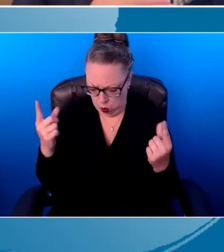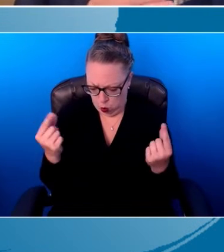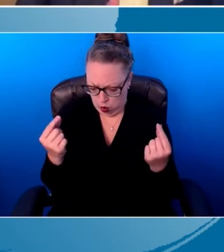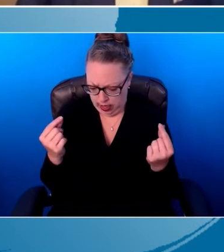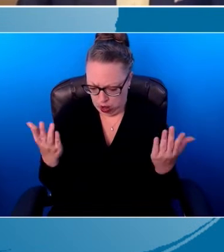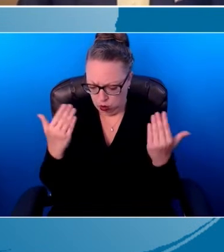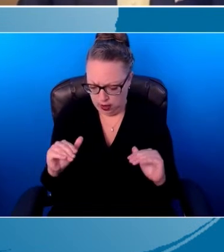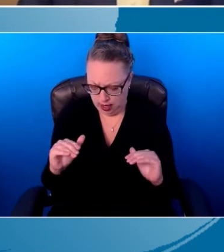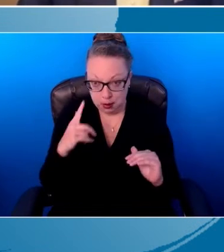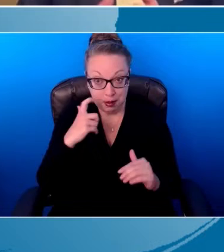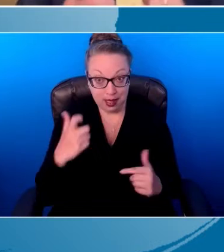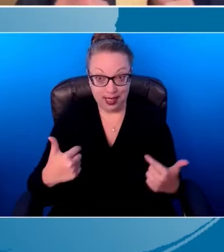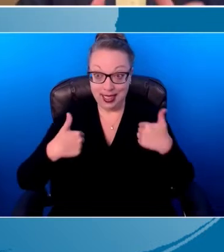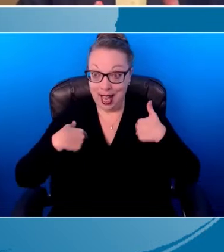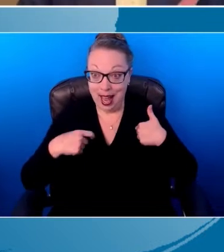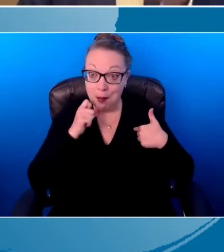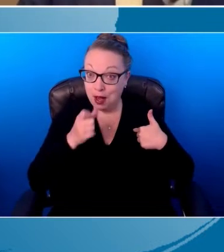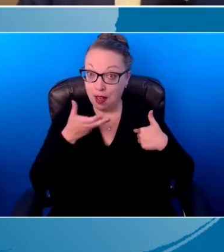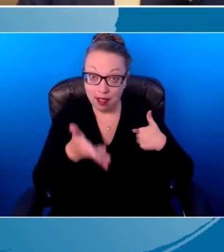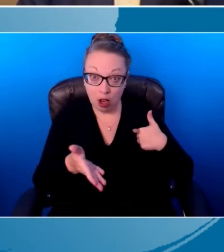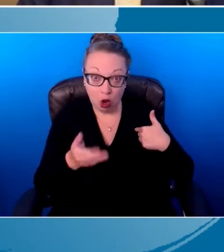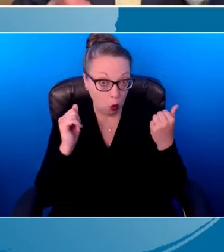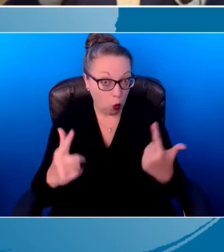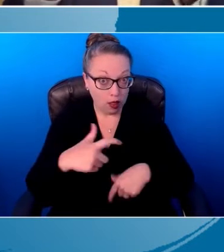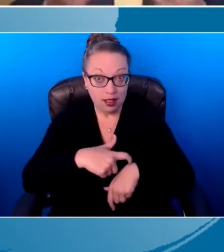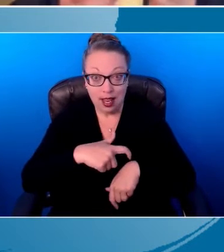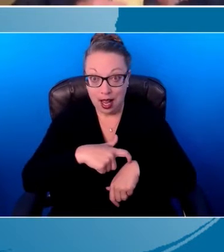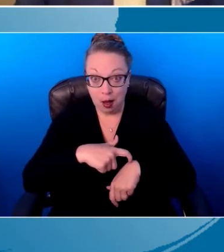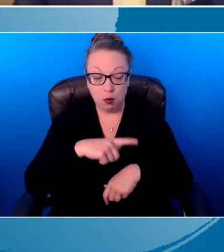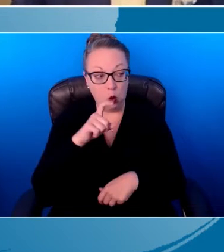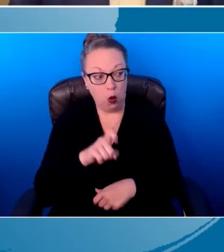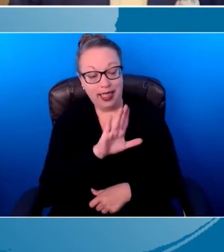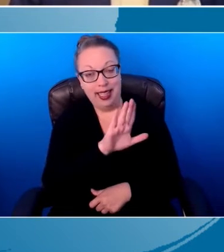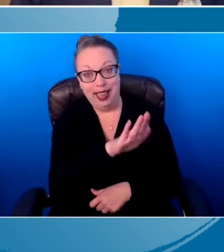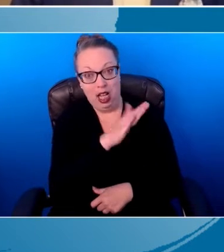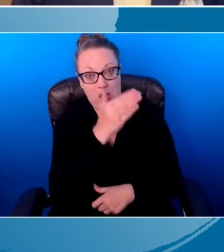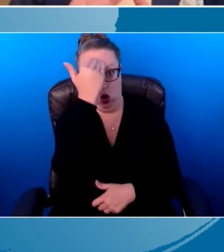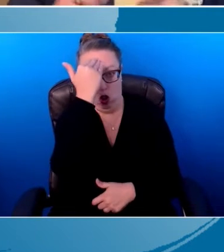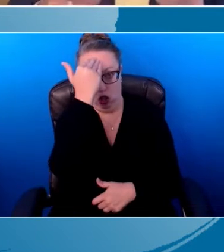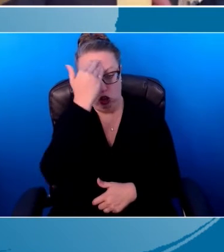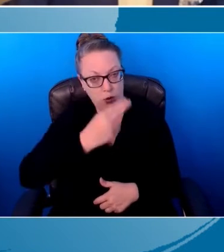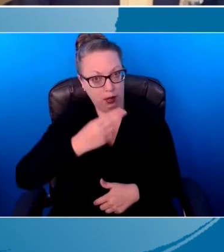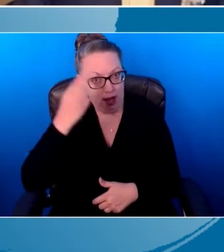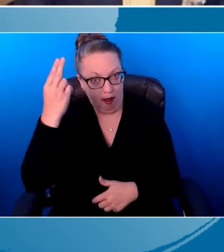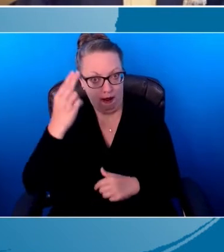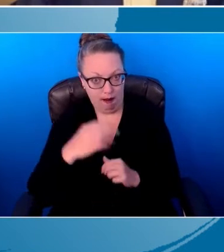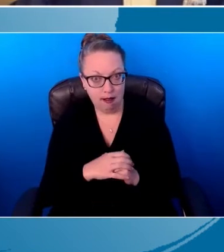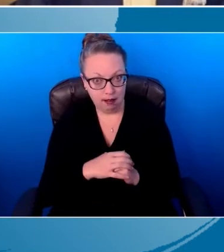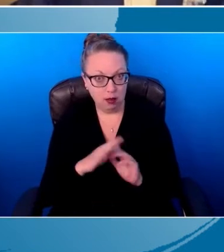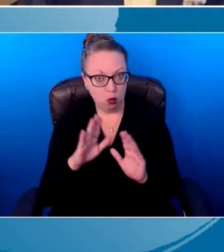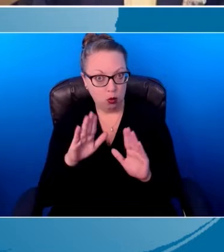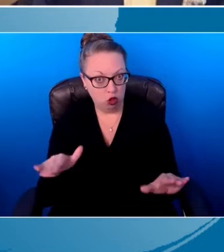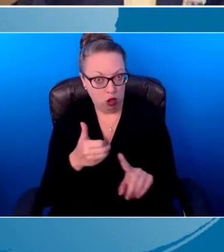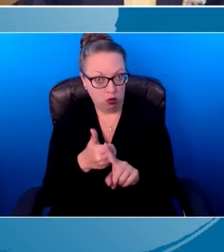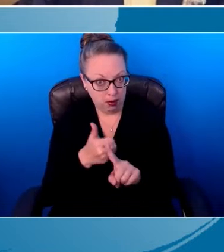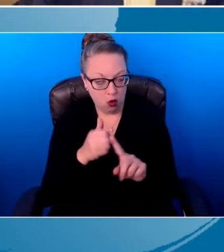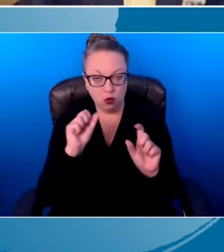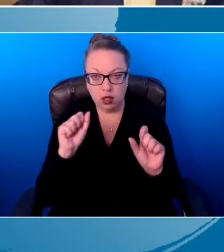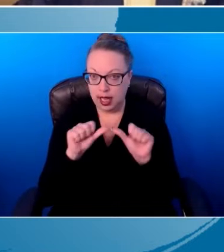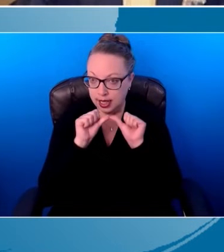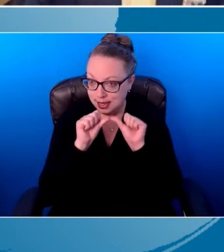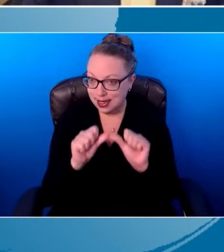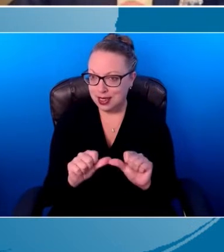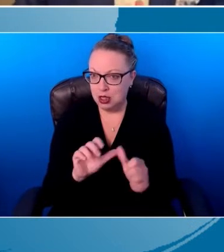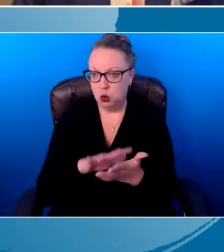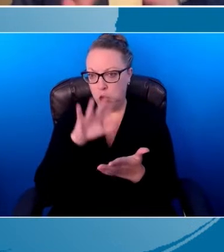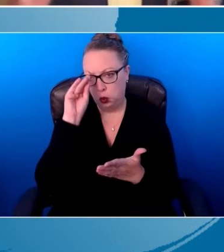so in those times when I'm not present, I need their competence and their confidence to be high so that the child's continued learning